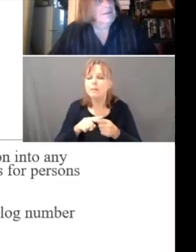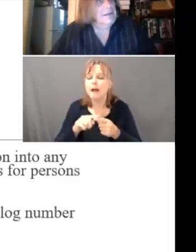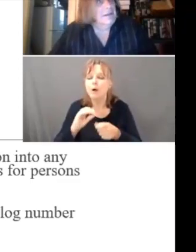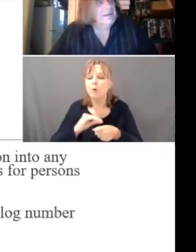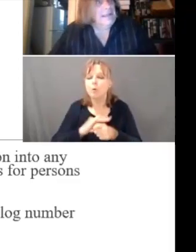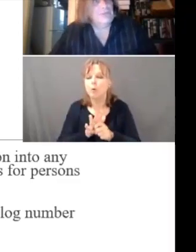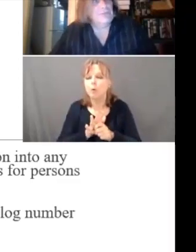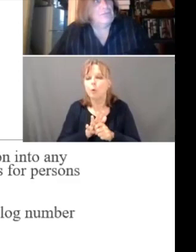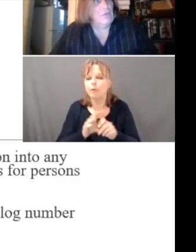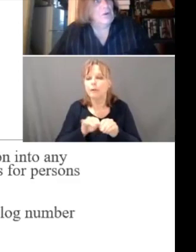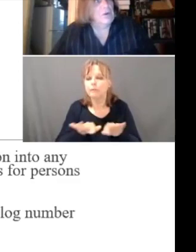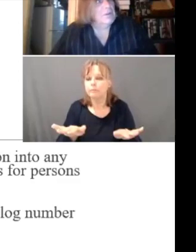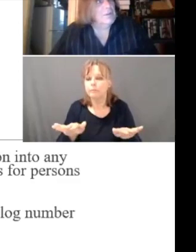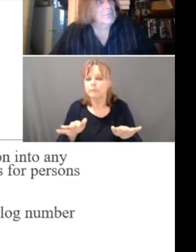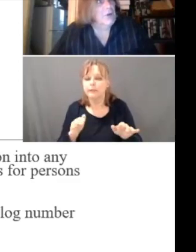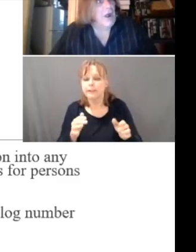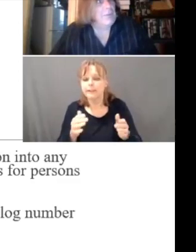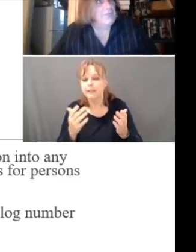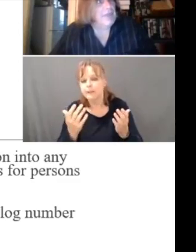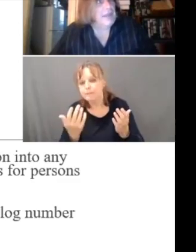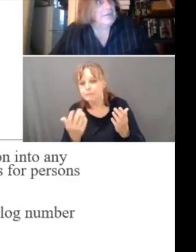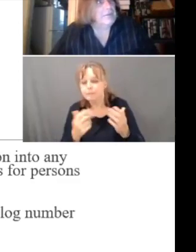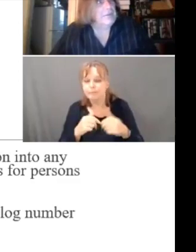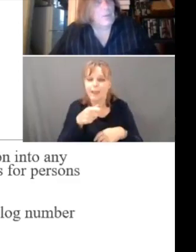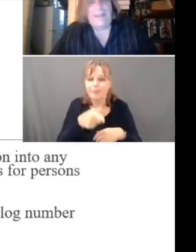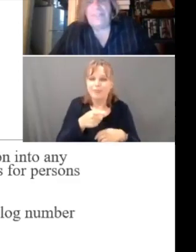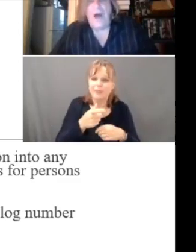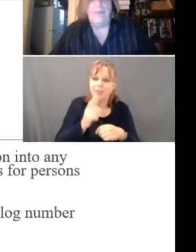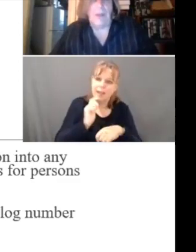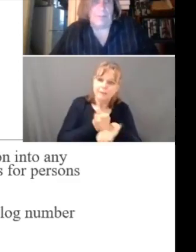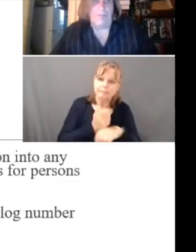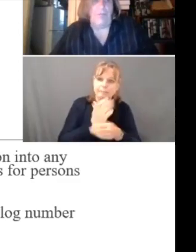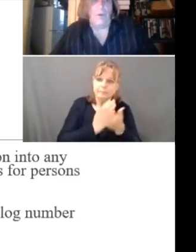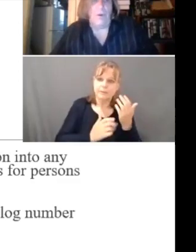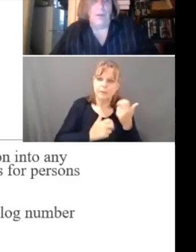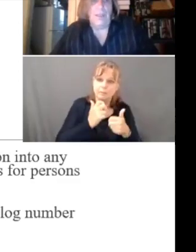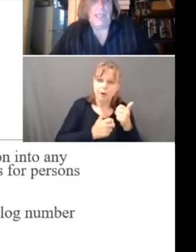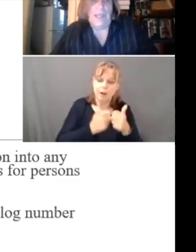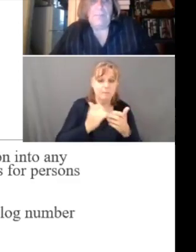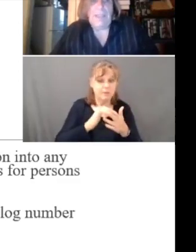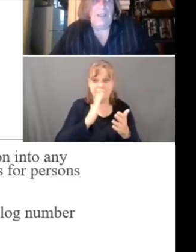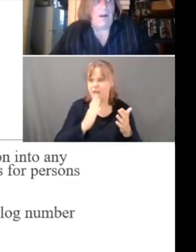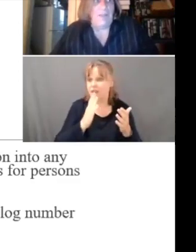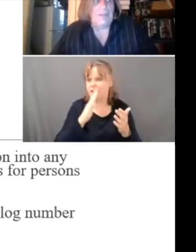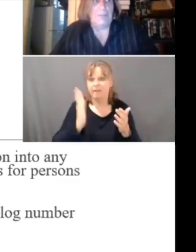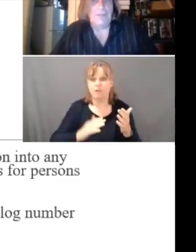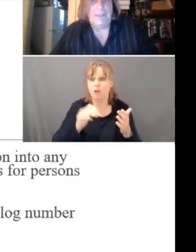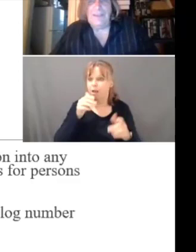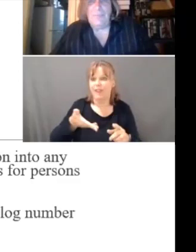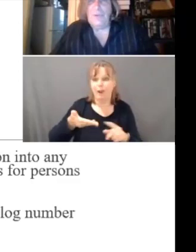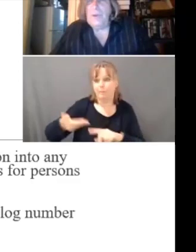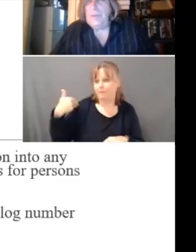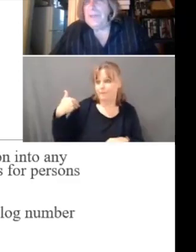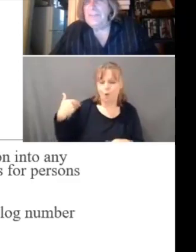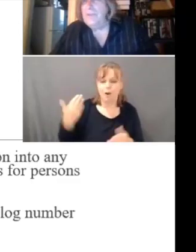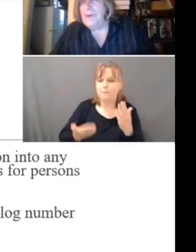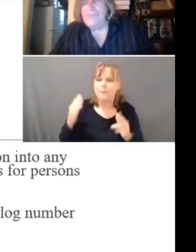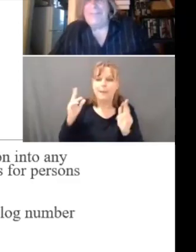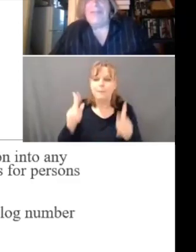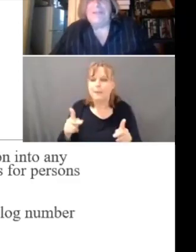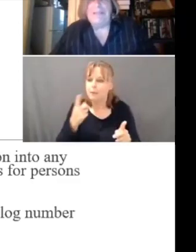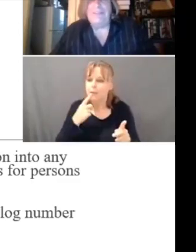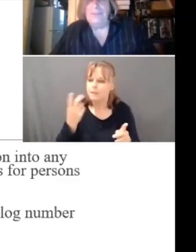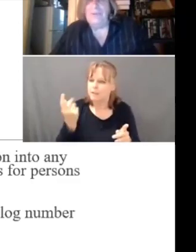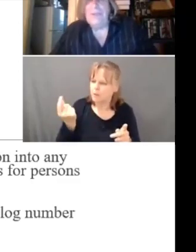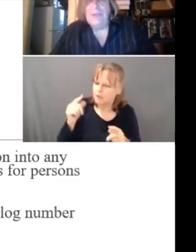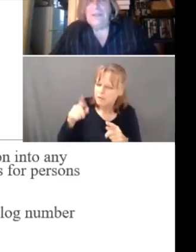heretofore problems that no one had thought about before. And it may cause someone to think, what are we going to do about